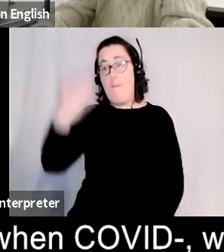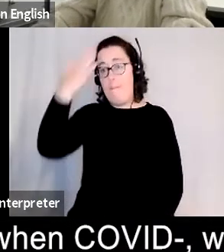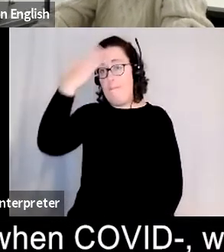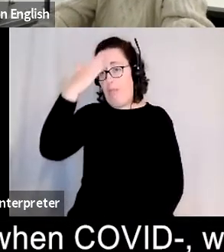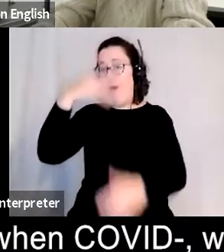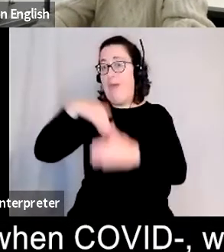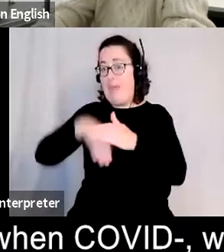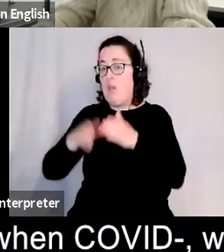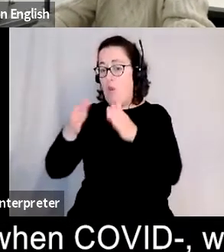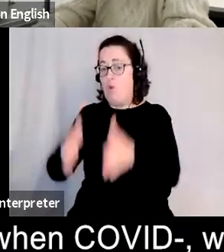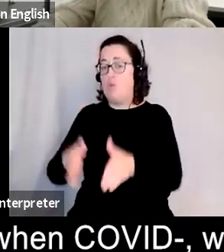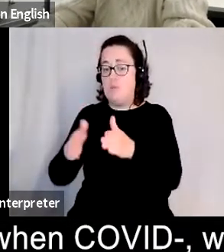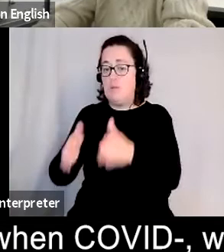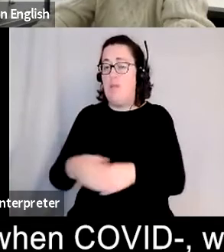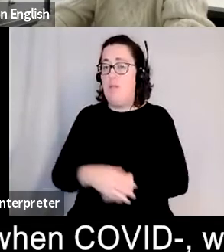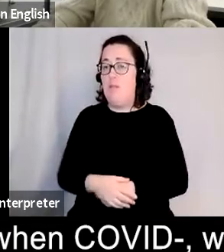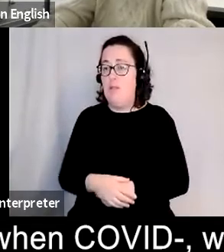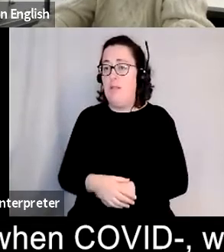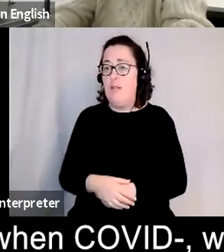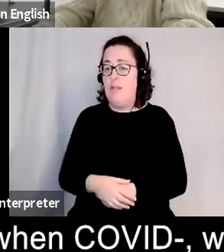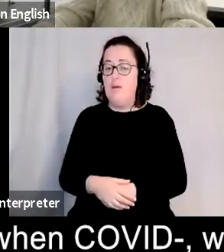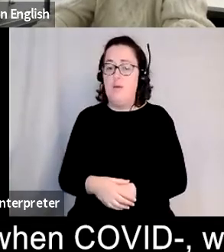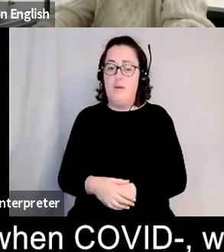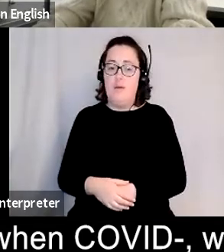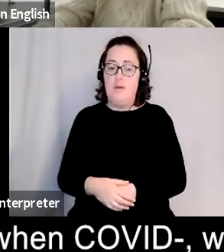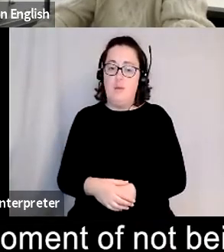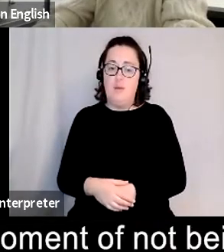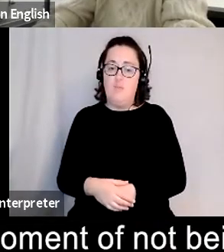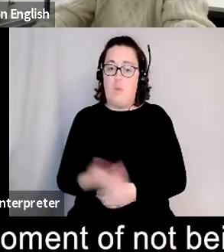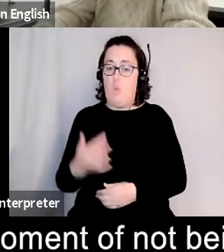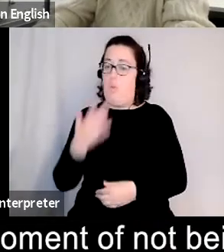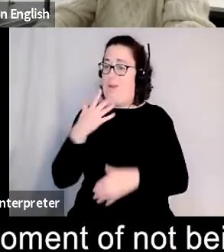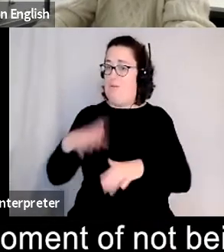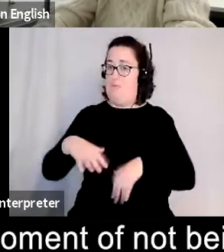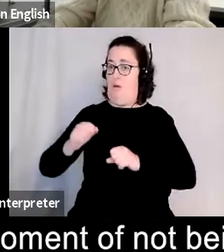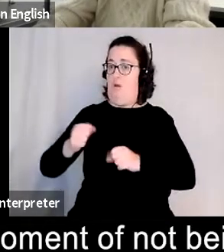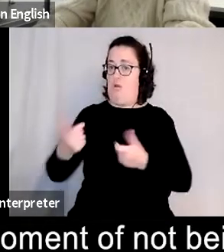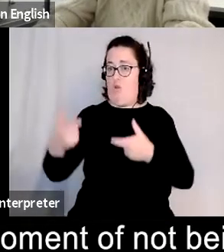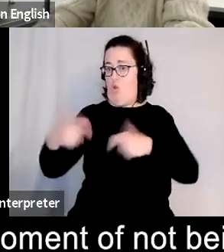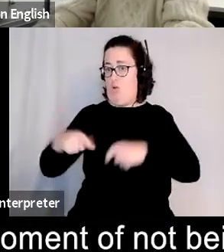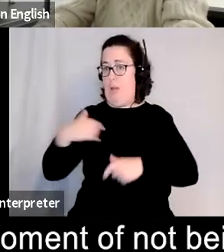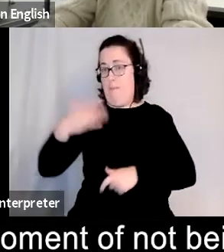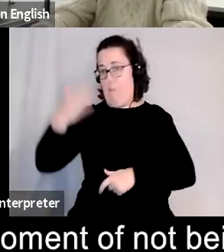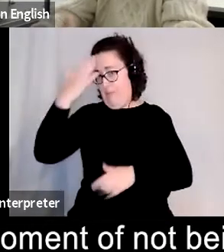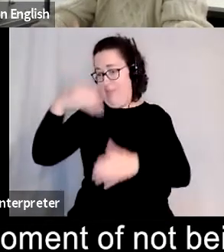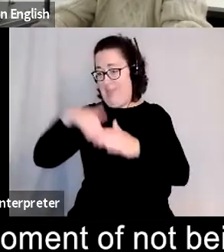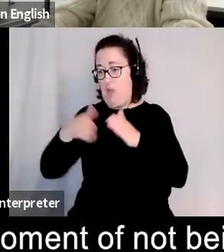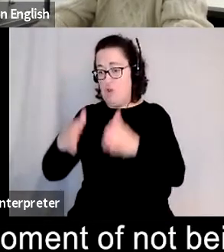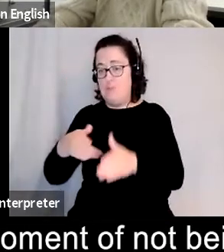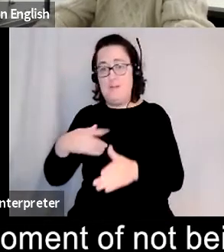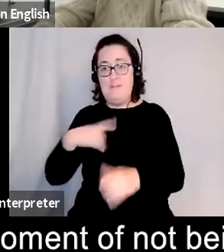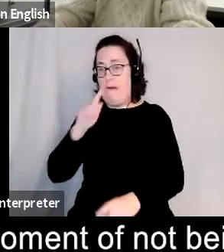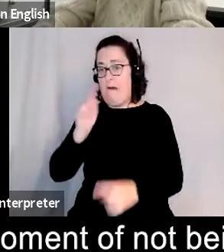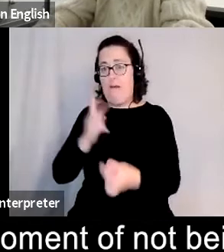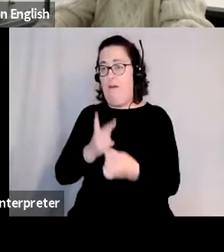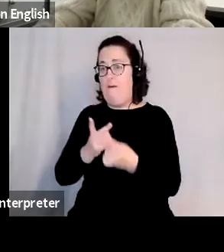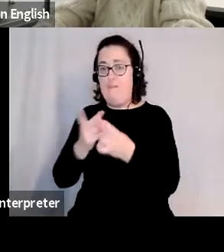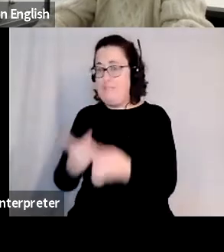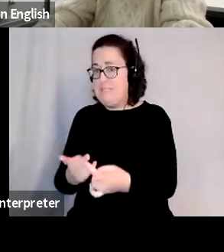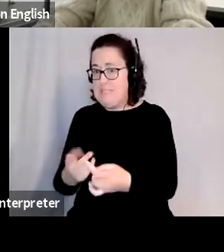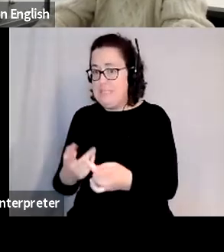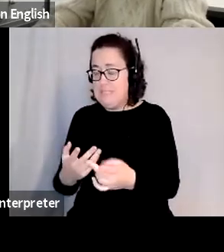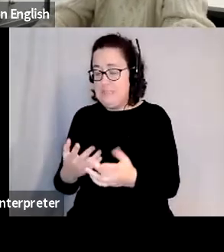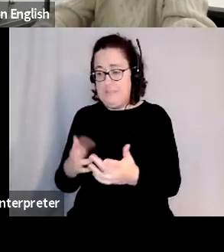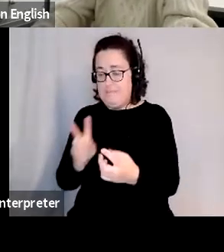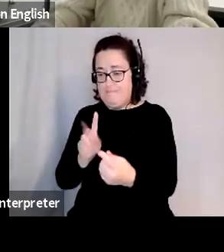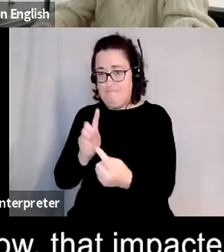covid uh when lockdown started and you know this was an agonizing moment of uh not being able to see her anymore and um